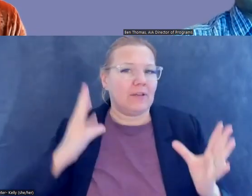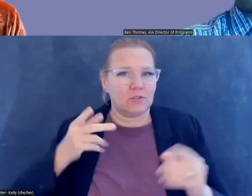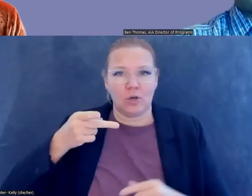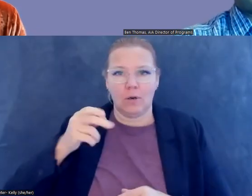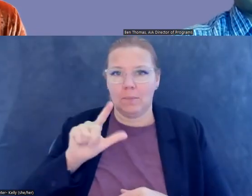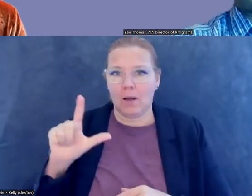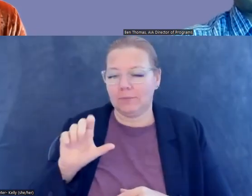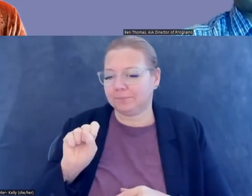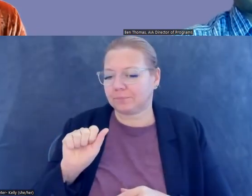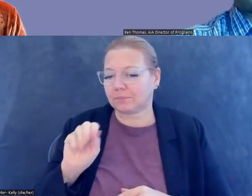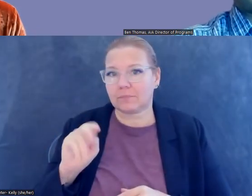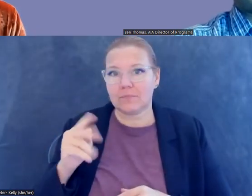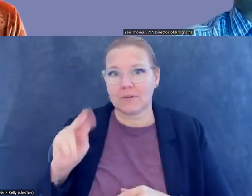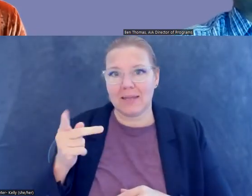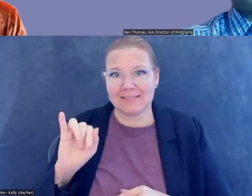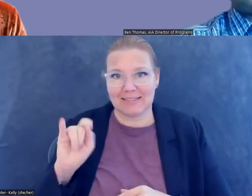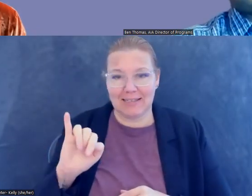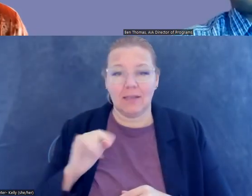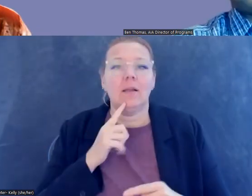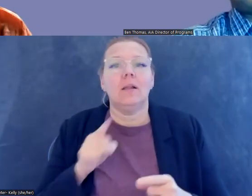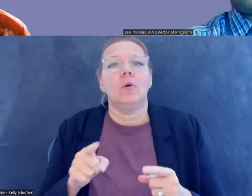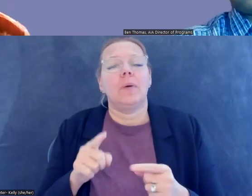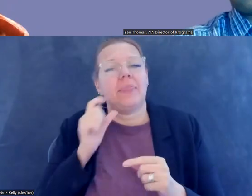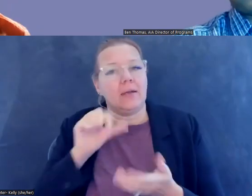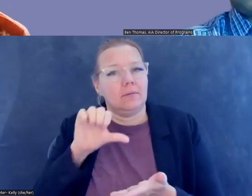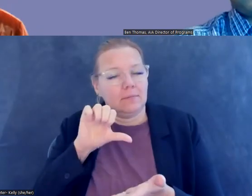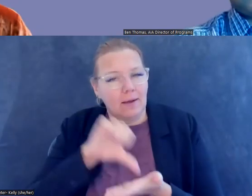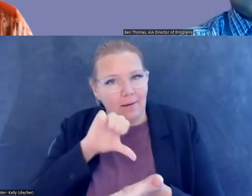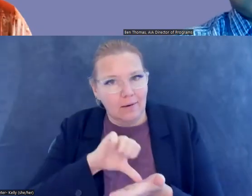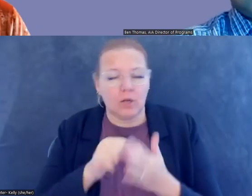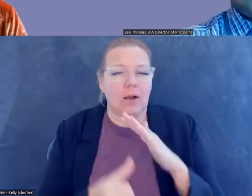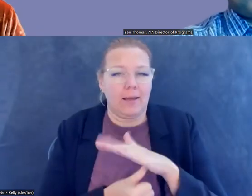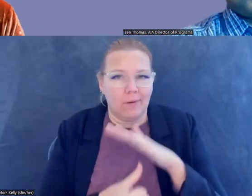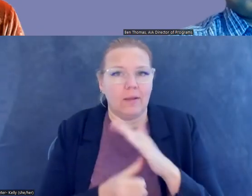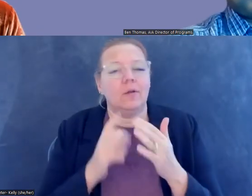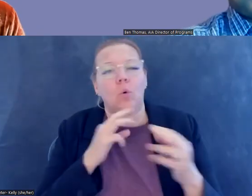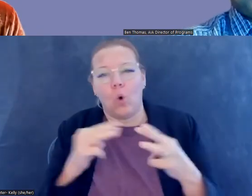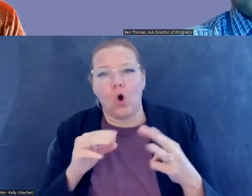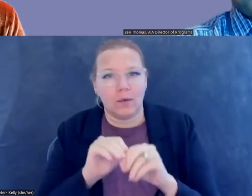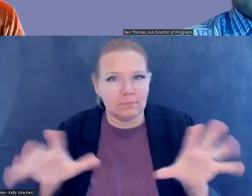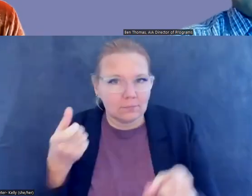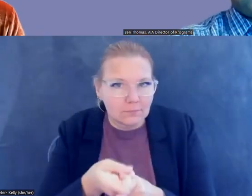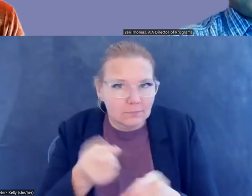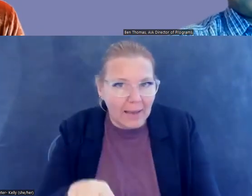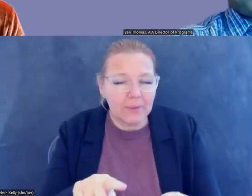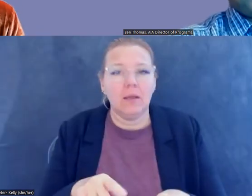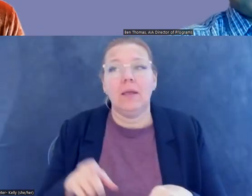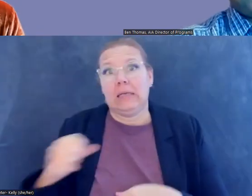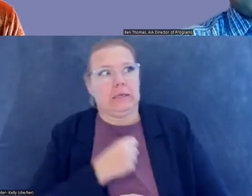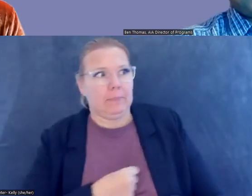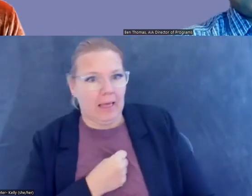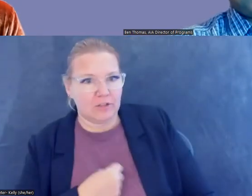to Turkey when the Iraq war broke out and, um, he apologized profusely. And I had to find